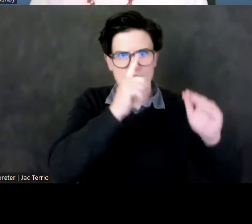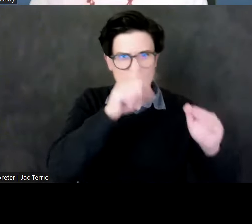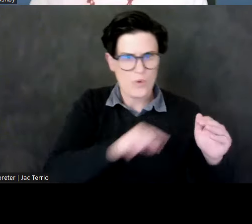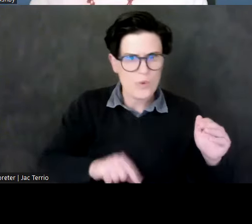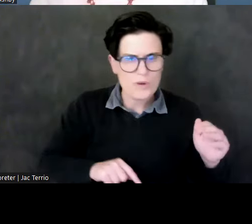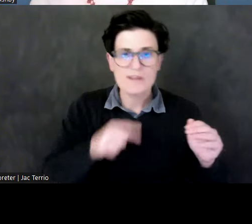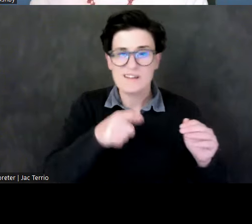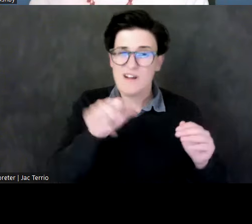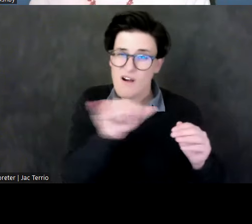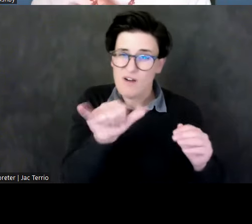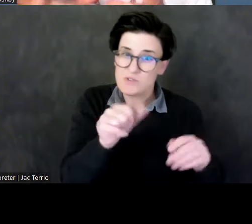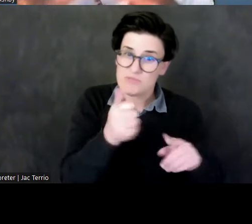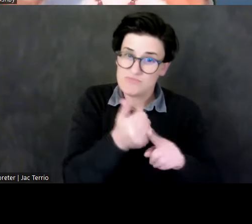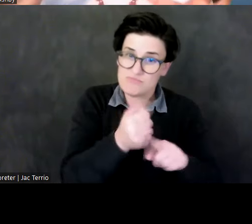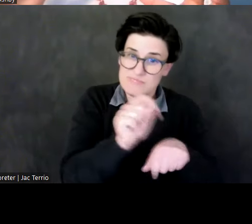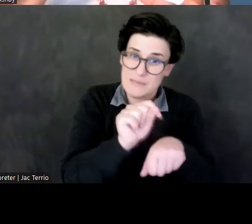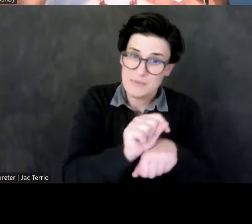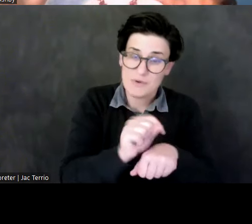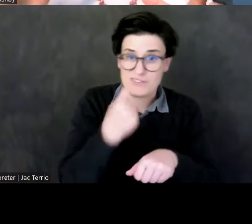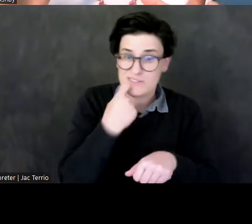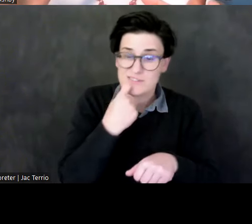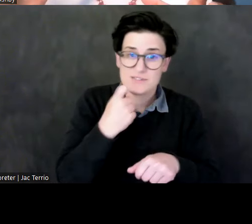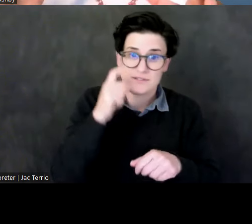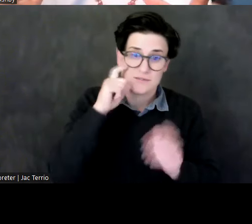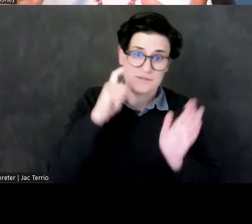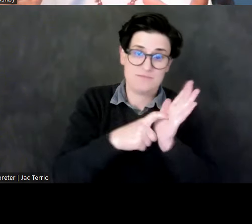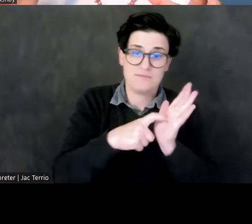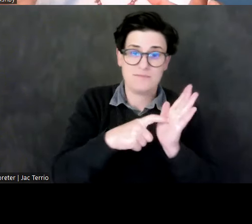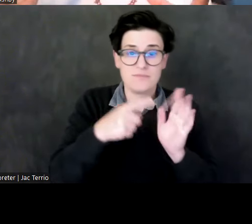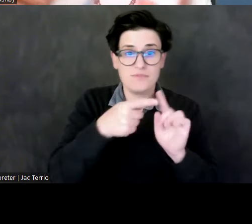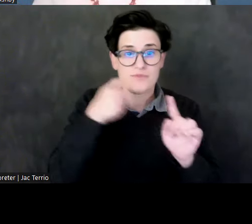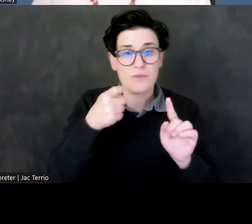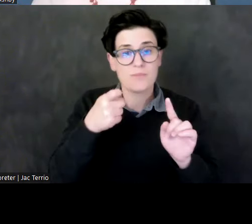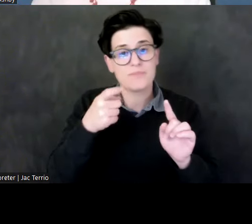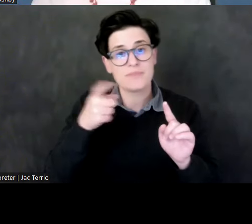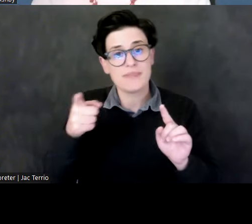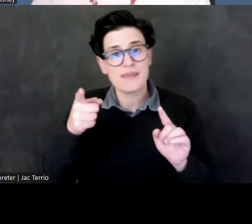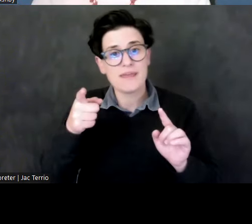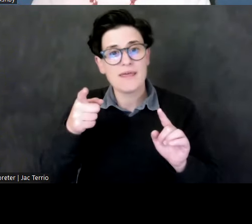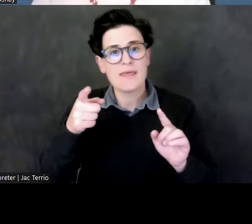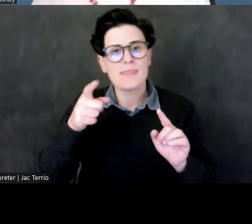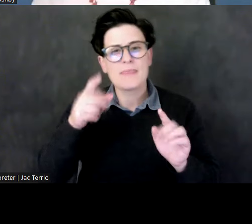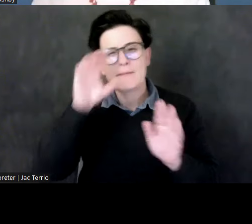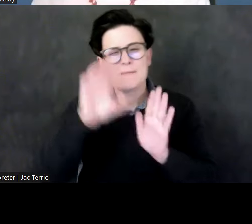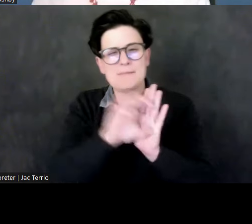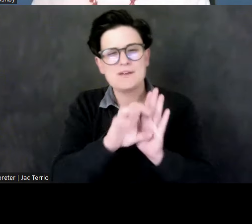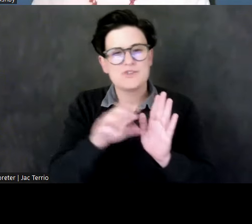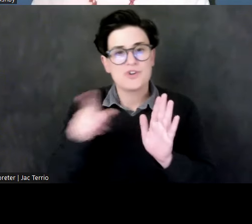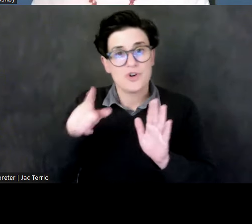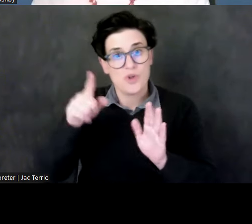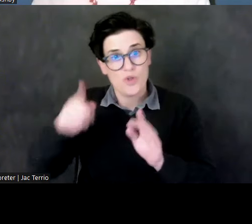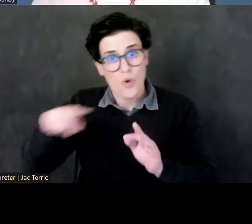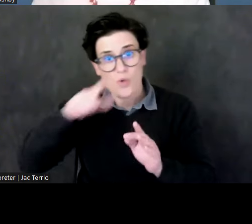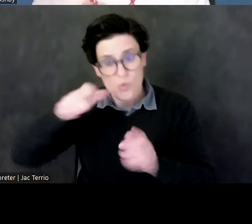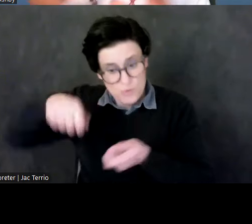recently discovered with an image, the excavators call of the deified queen. And I think that